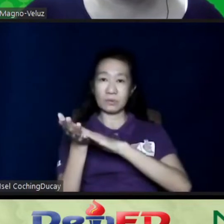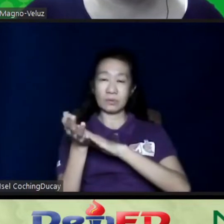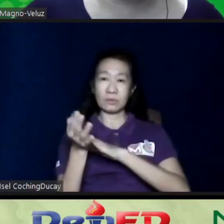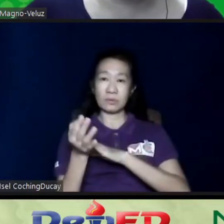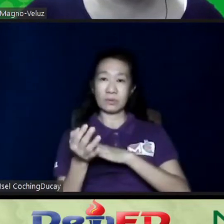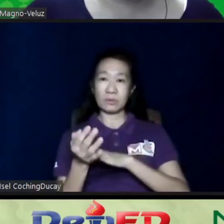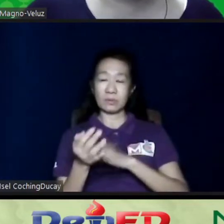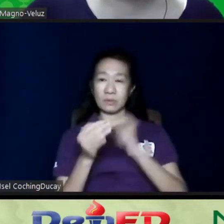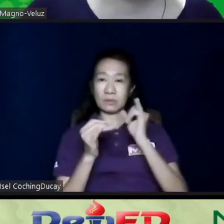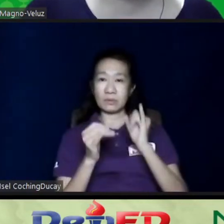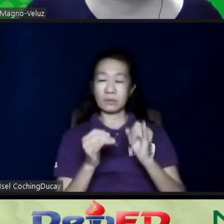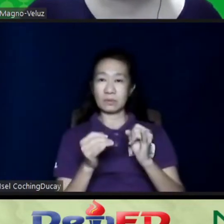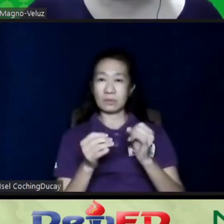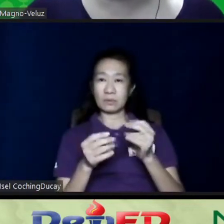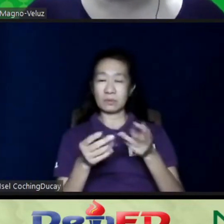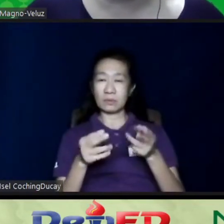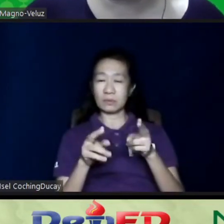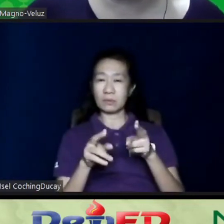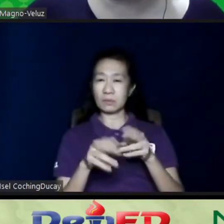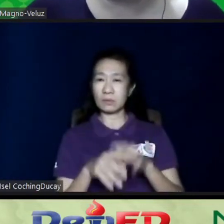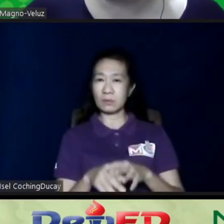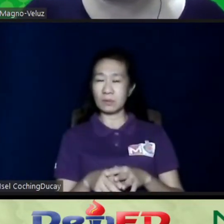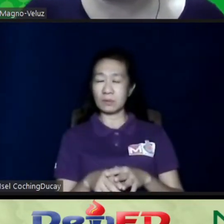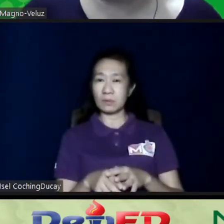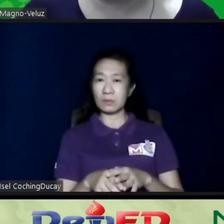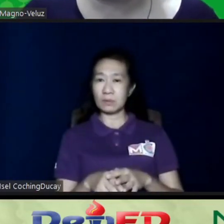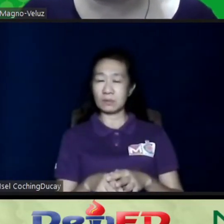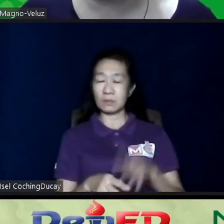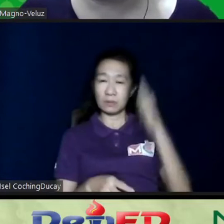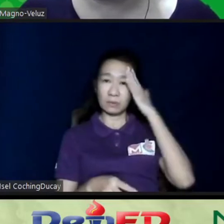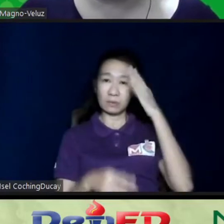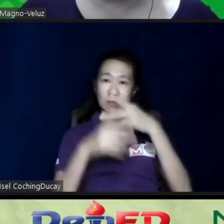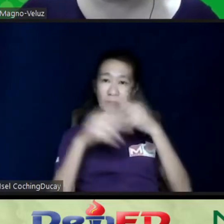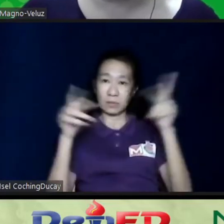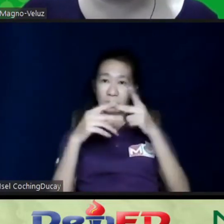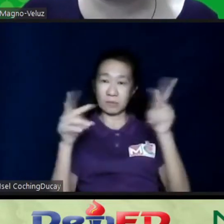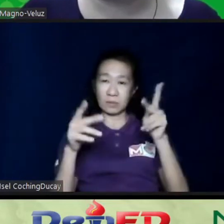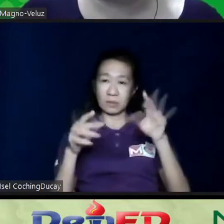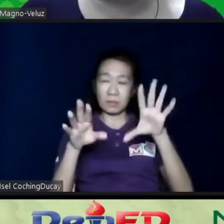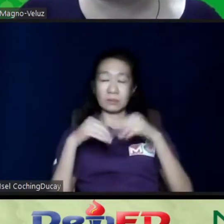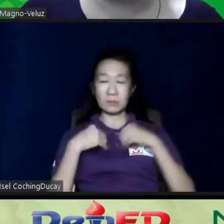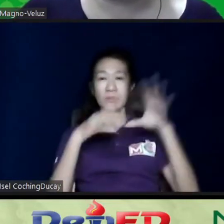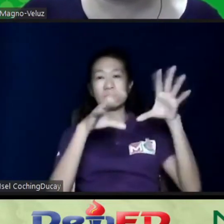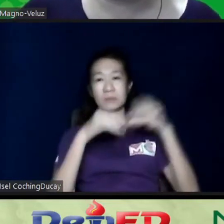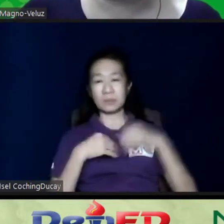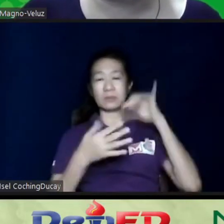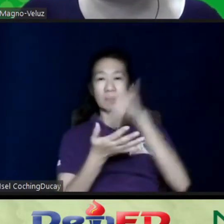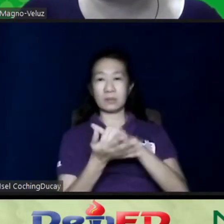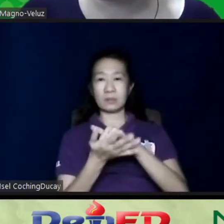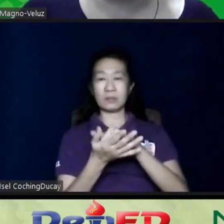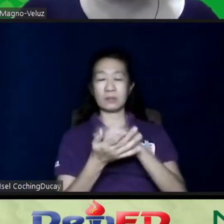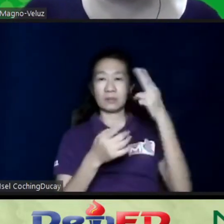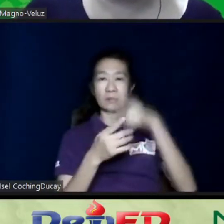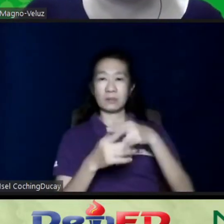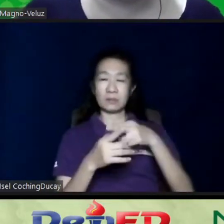ideal na senaryo. I know, no, the public schools are being so accommodating such that up until this